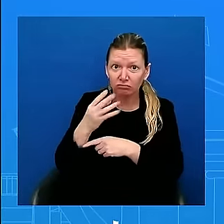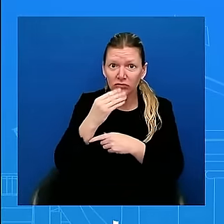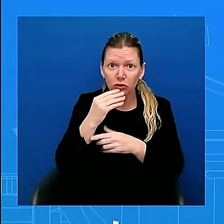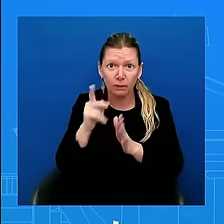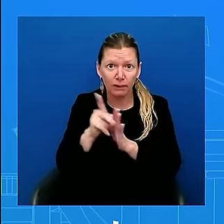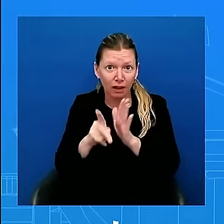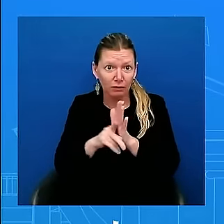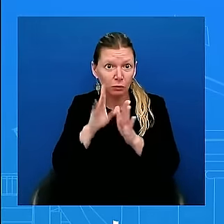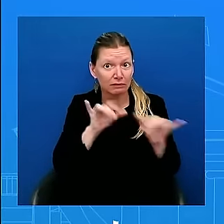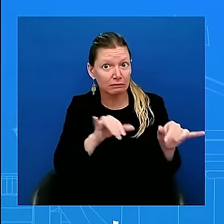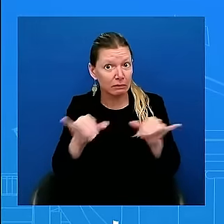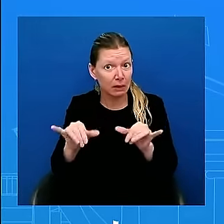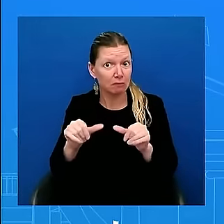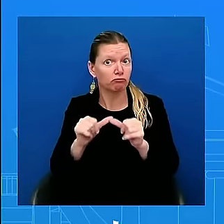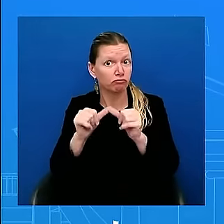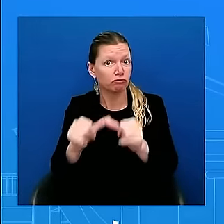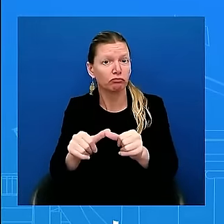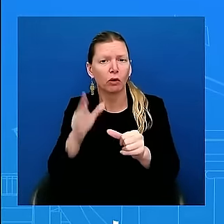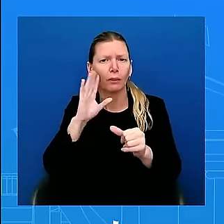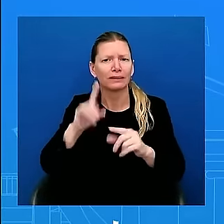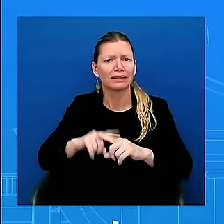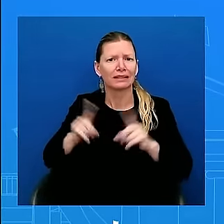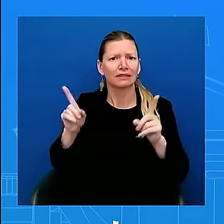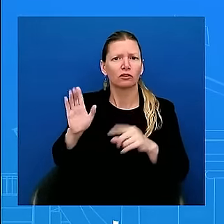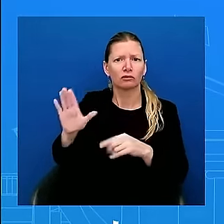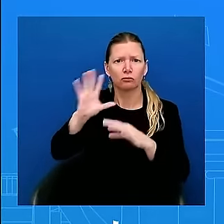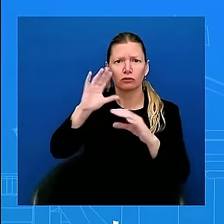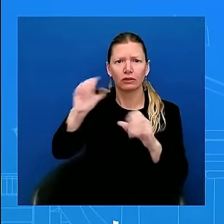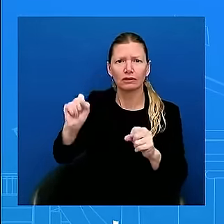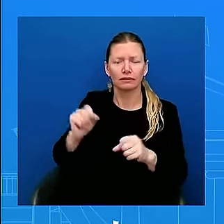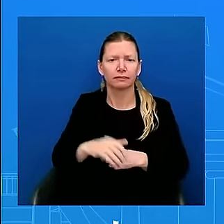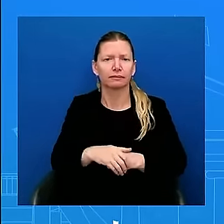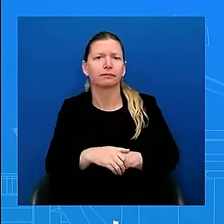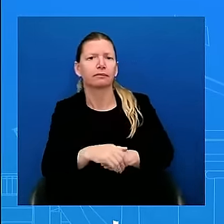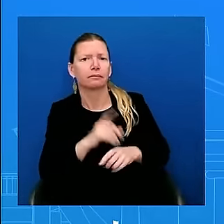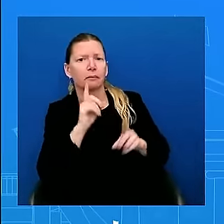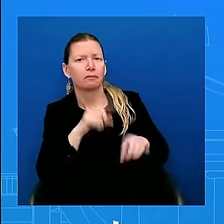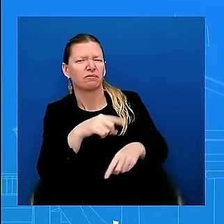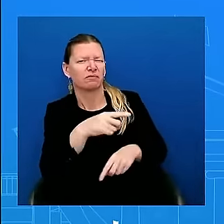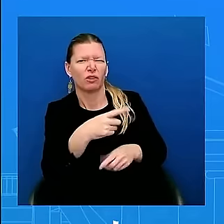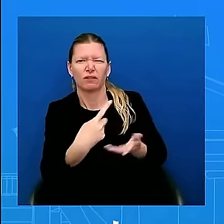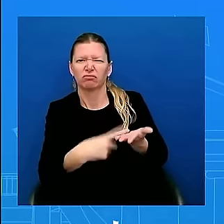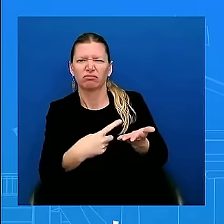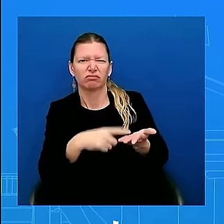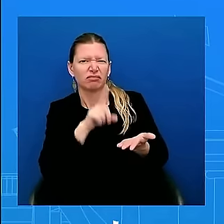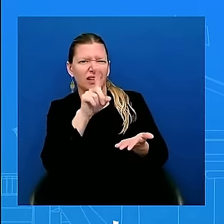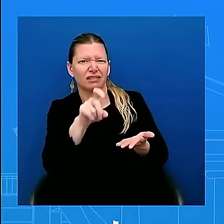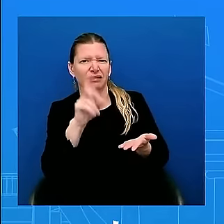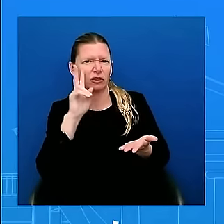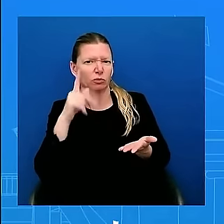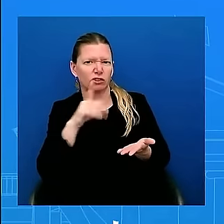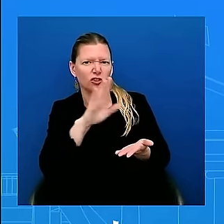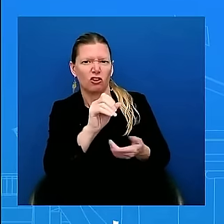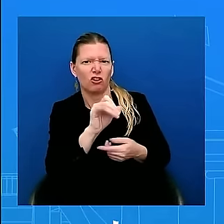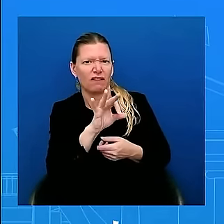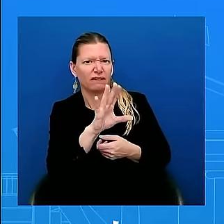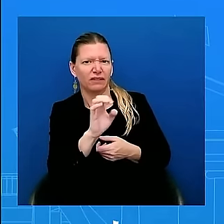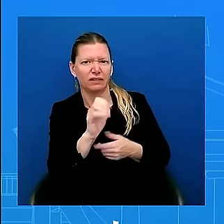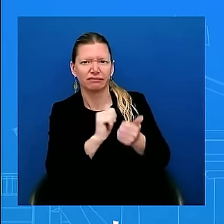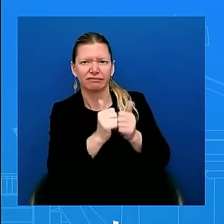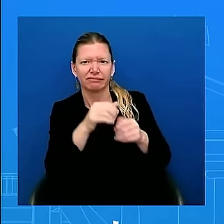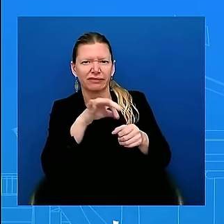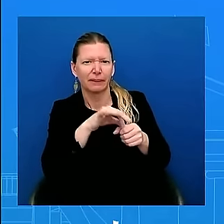president's office and the campaign for that. I would just, before I leave that though, just want to remind, she's been a full partner